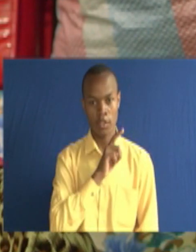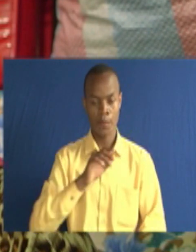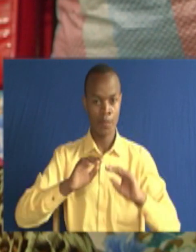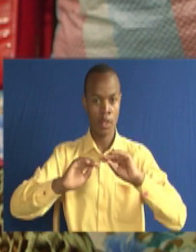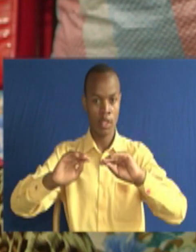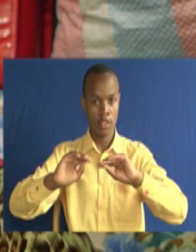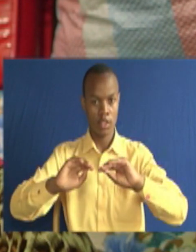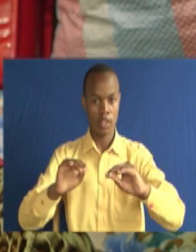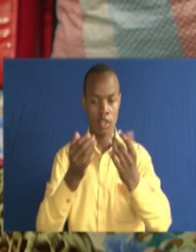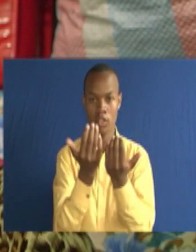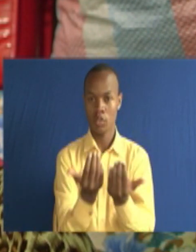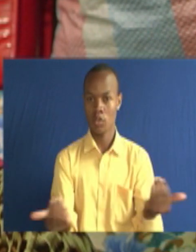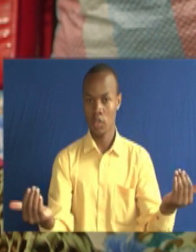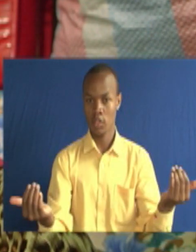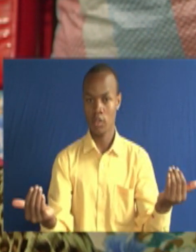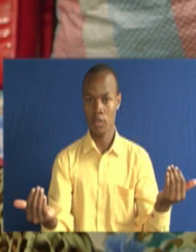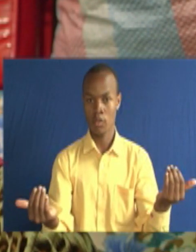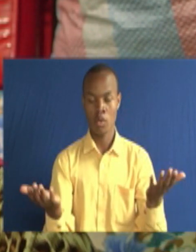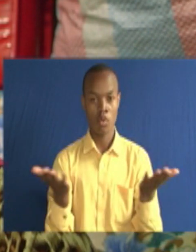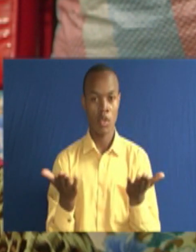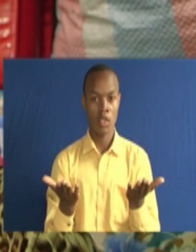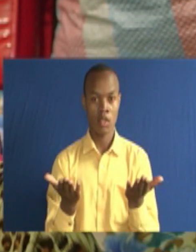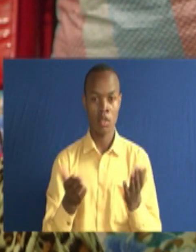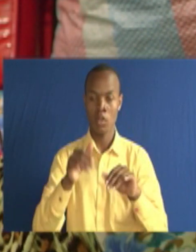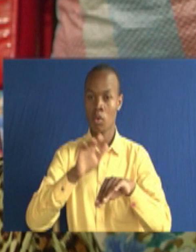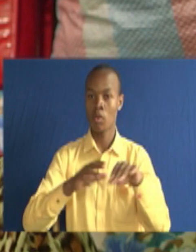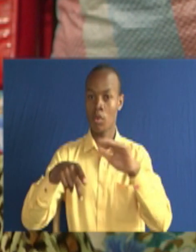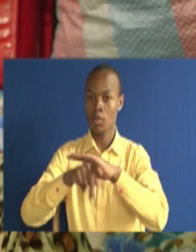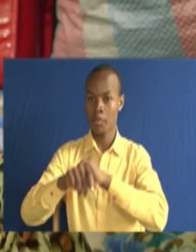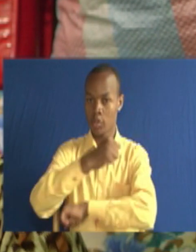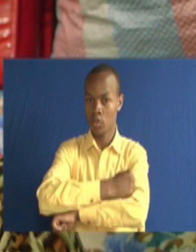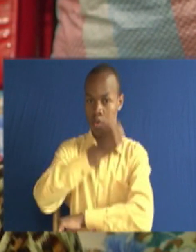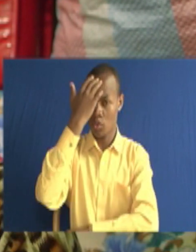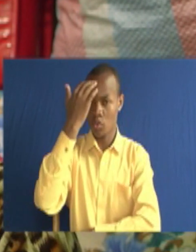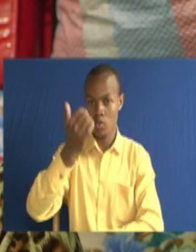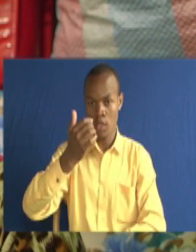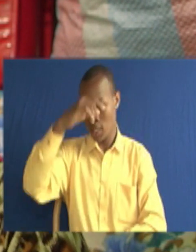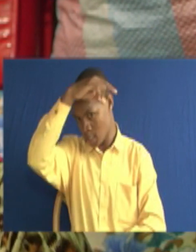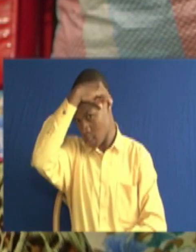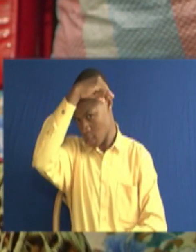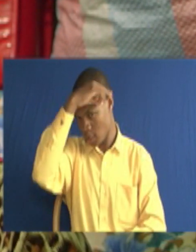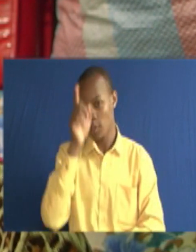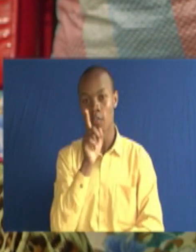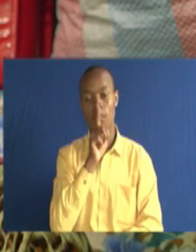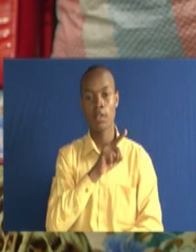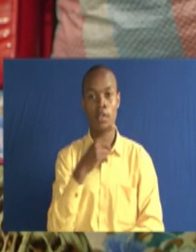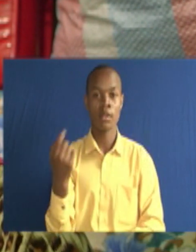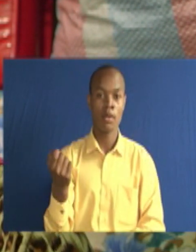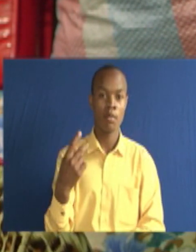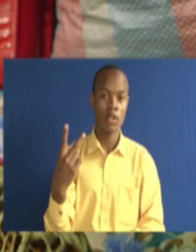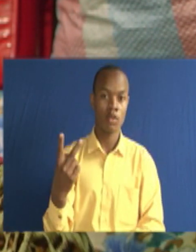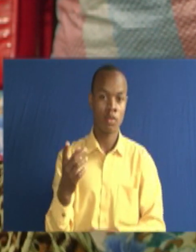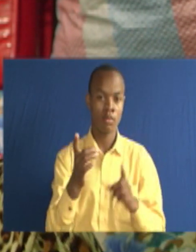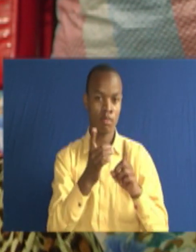pale Star of Hope Primary School kwa vile nili graduate mwezi wapili tarehenane